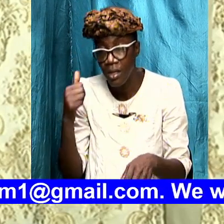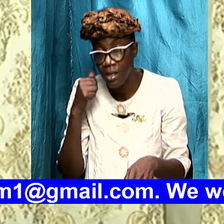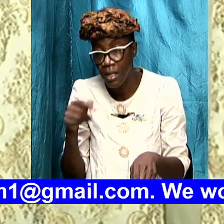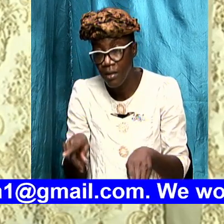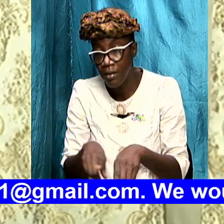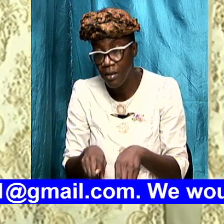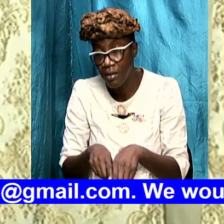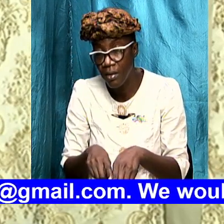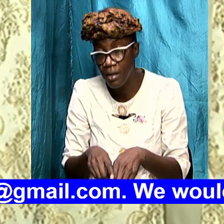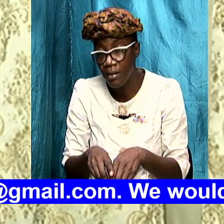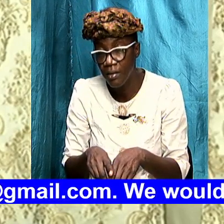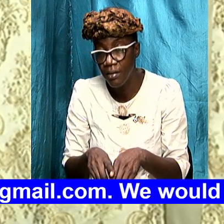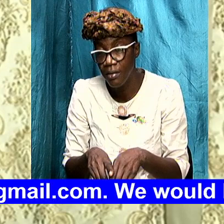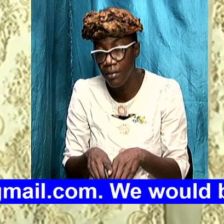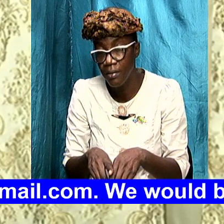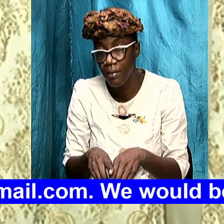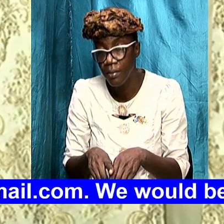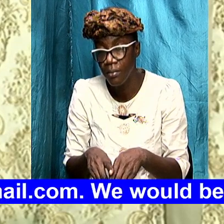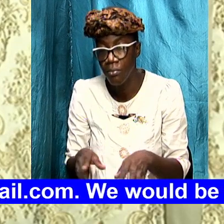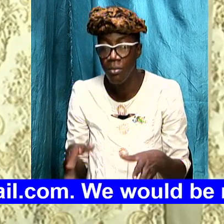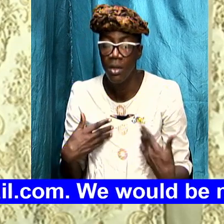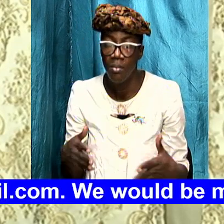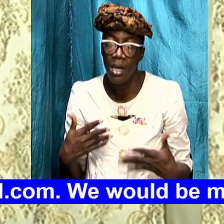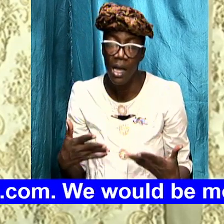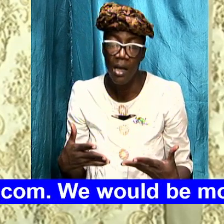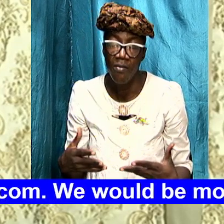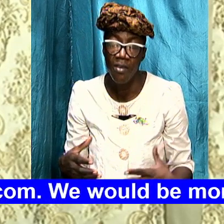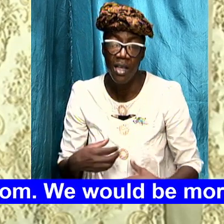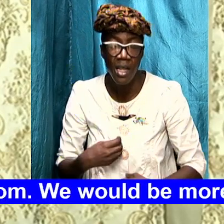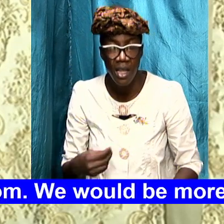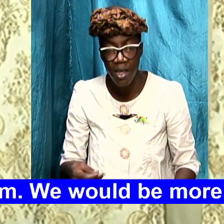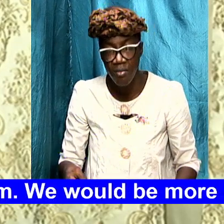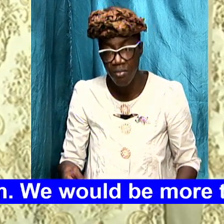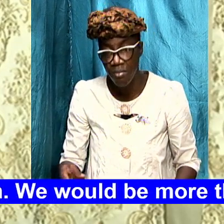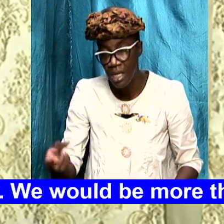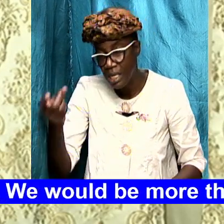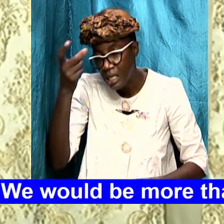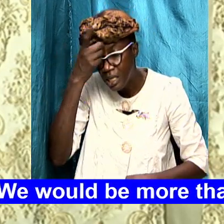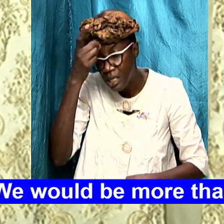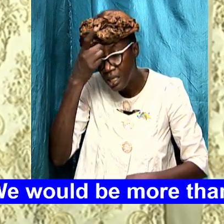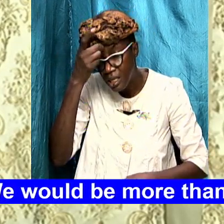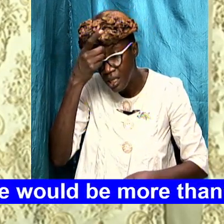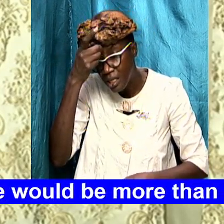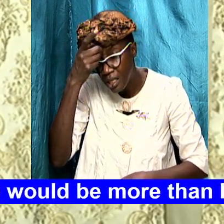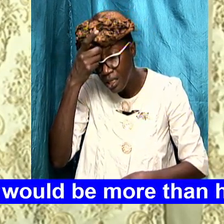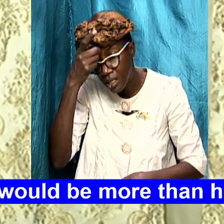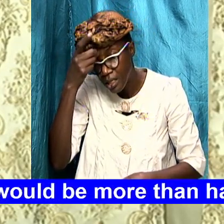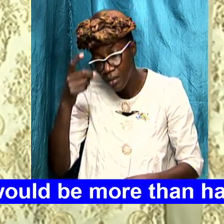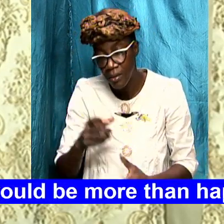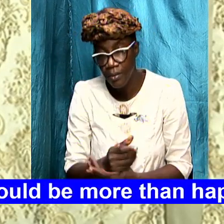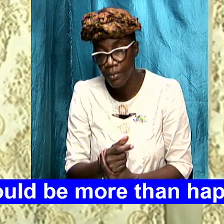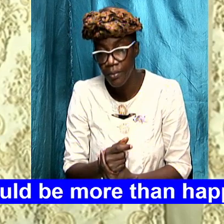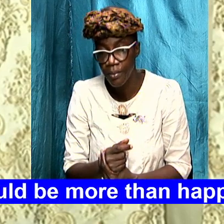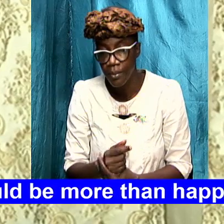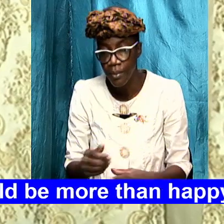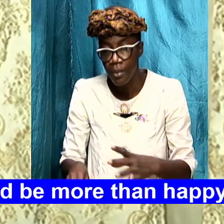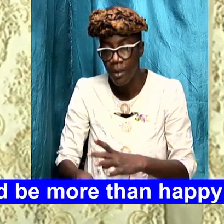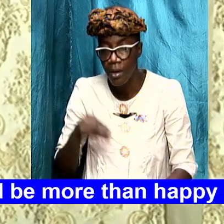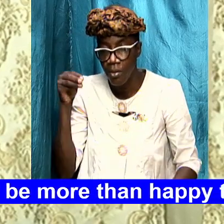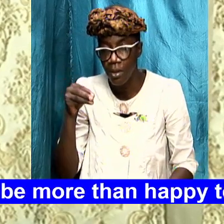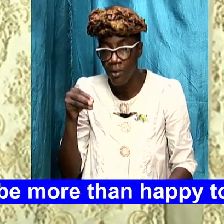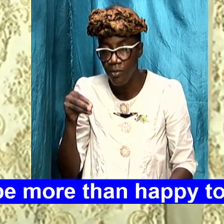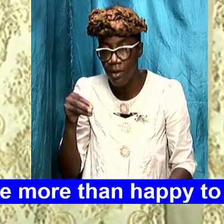who might have contracted the virus have had it out of their